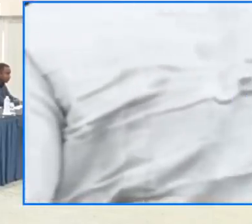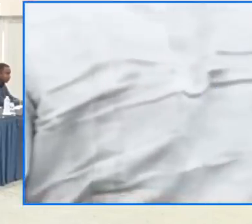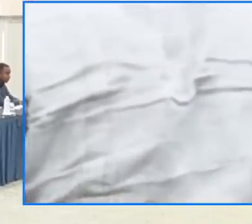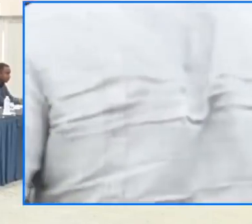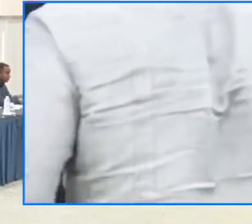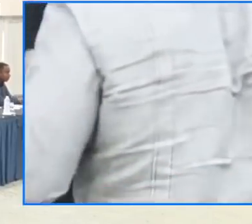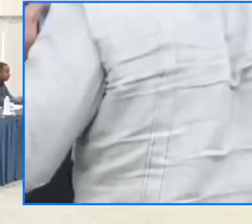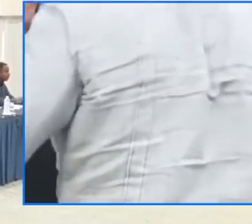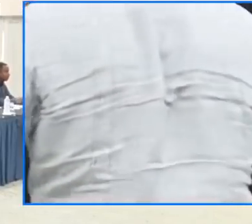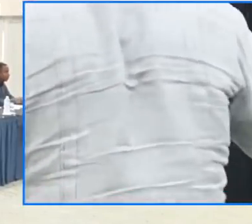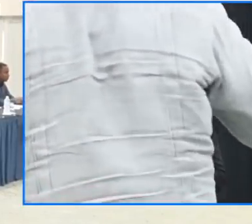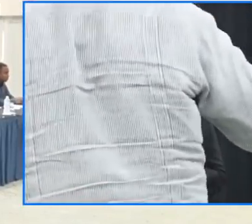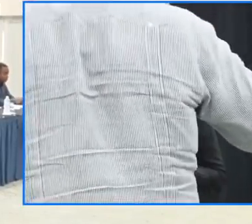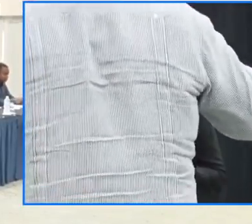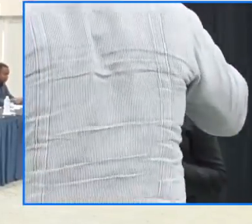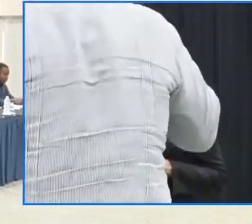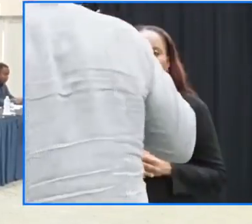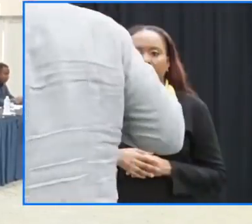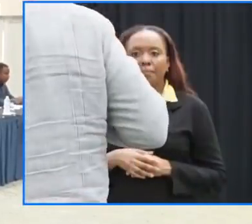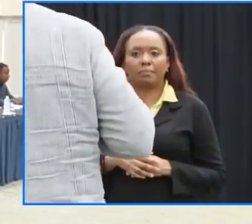p.s cummins thanks